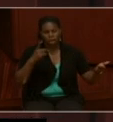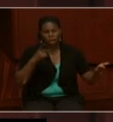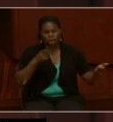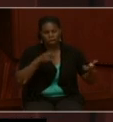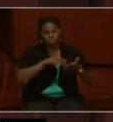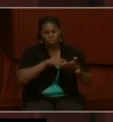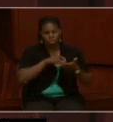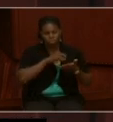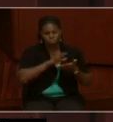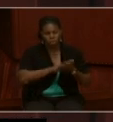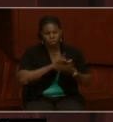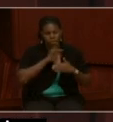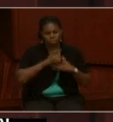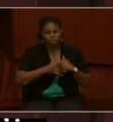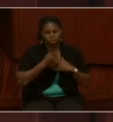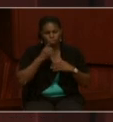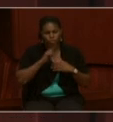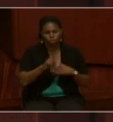Navy Training Center?